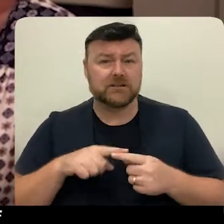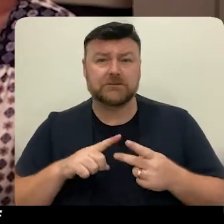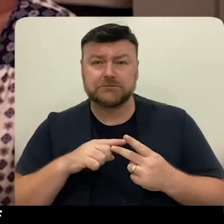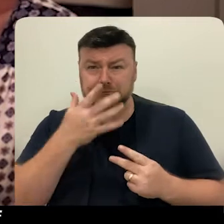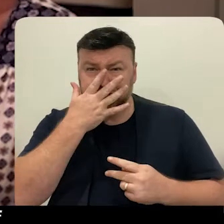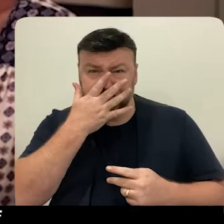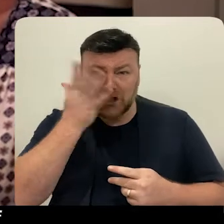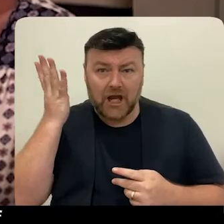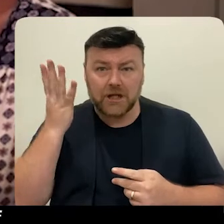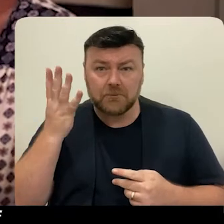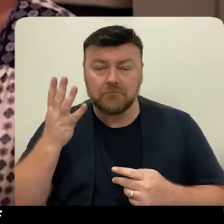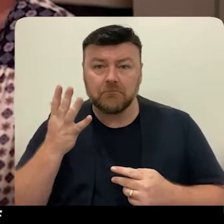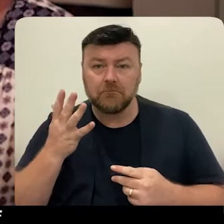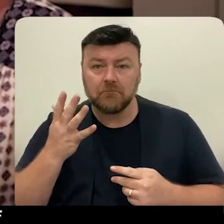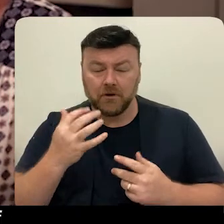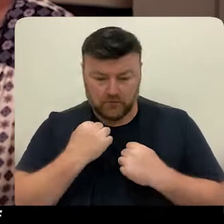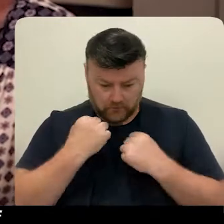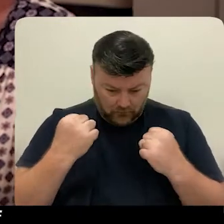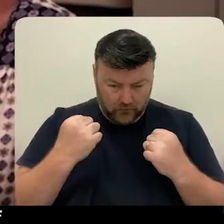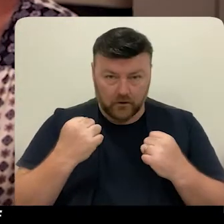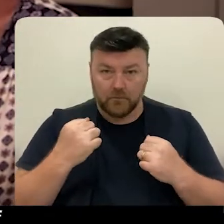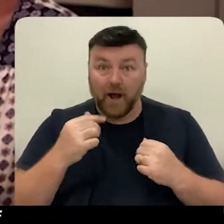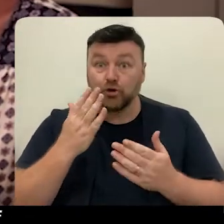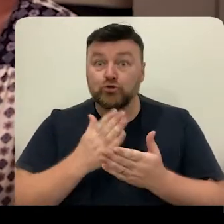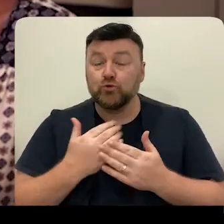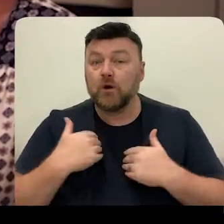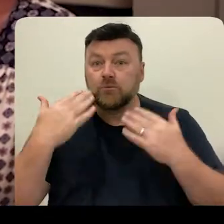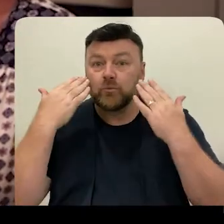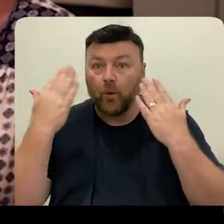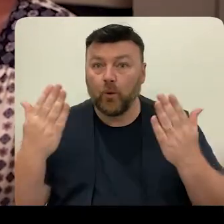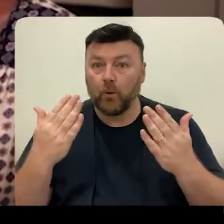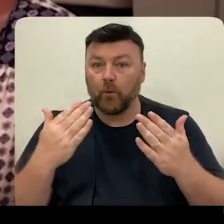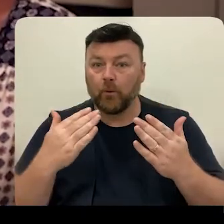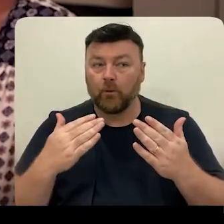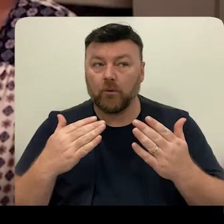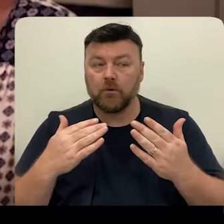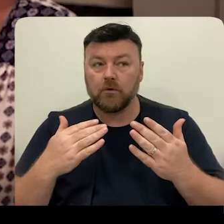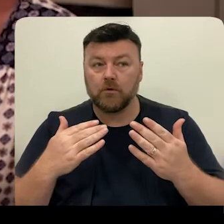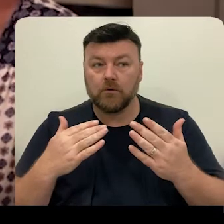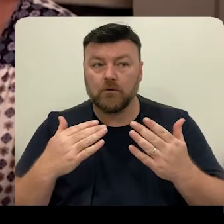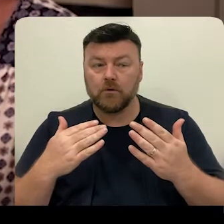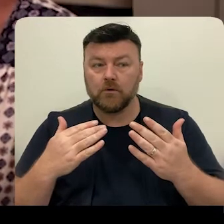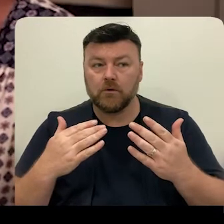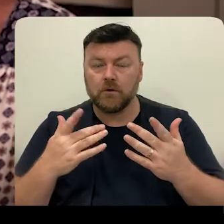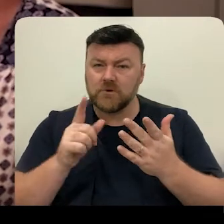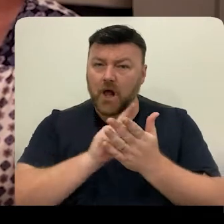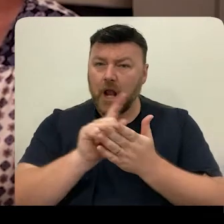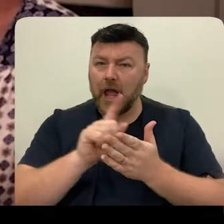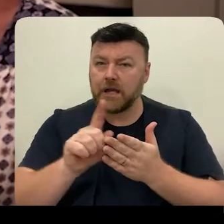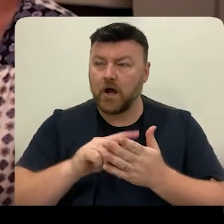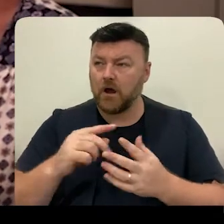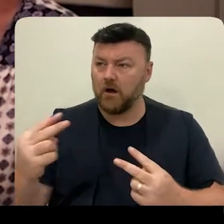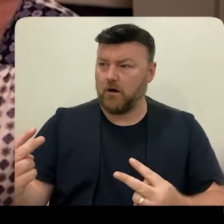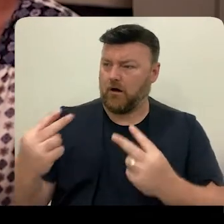aware of that until I saw myself behaving in ways that